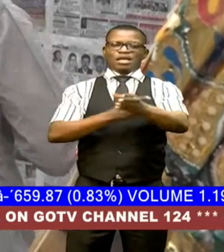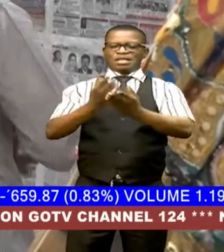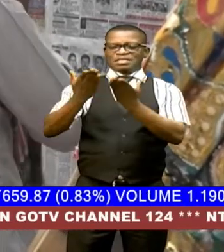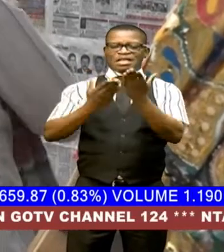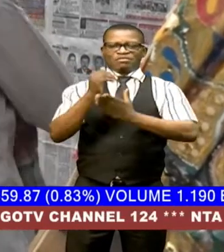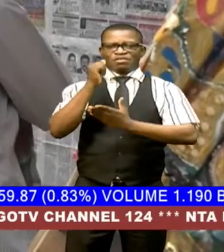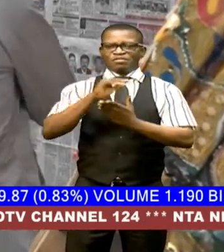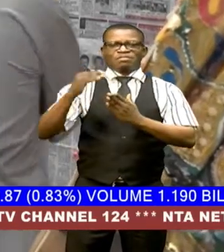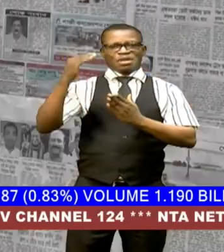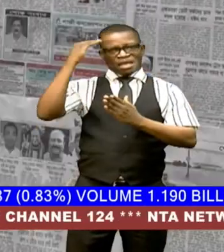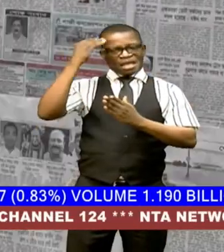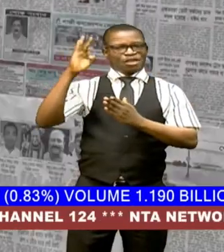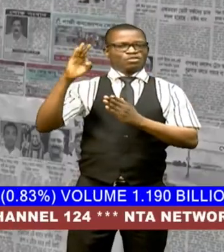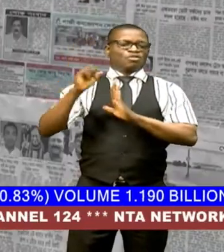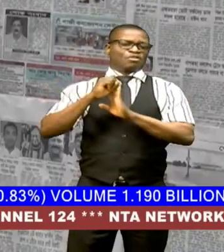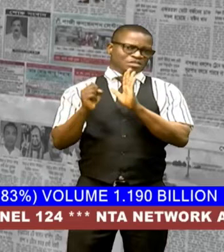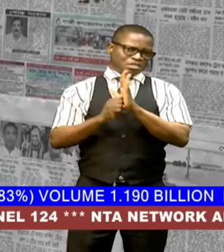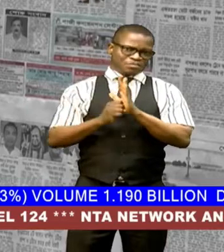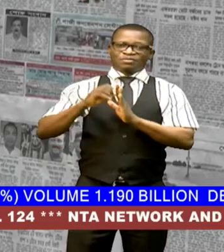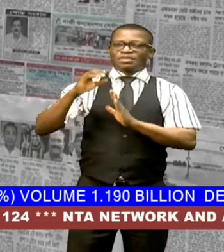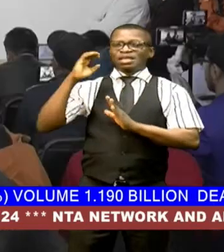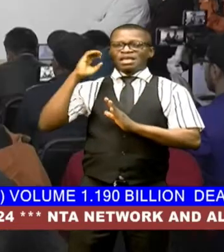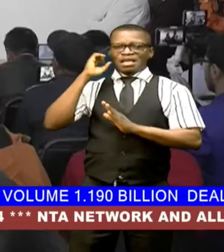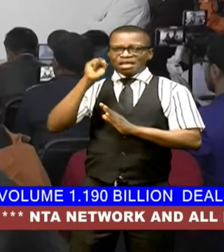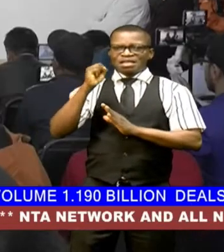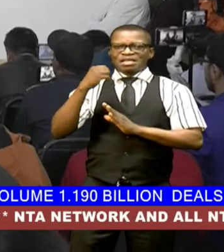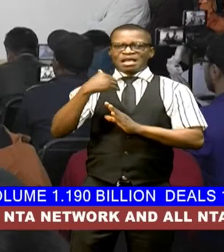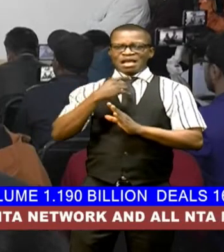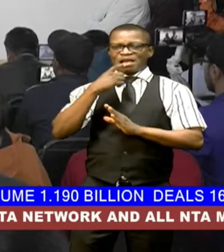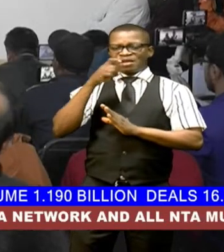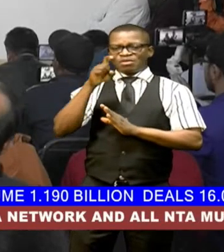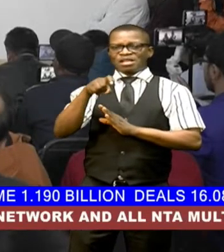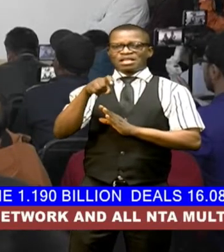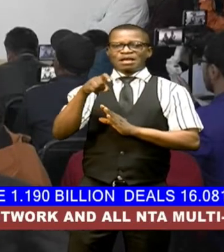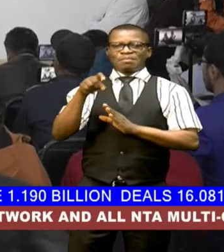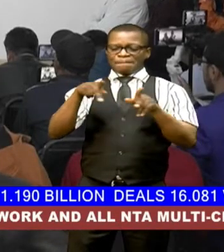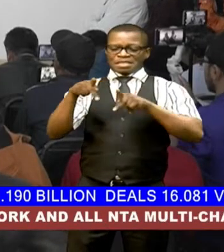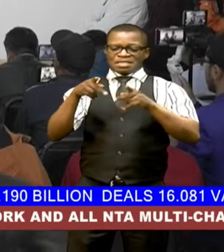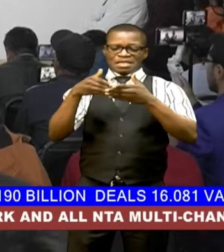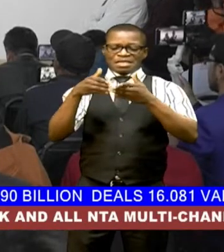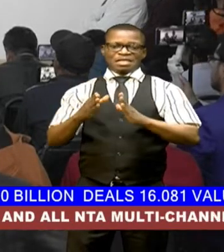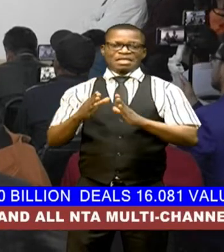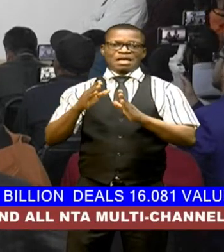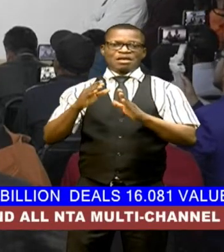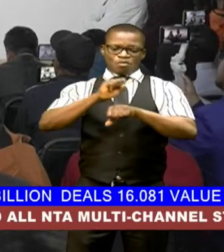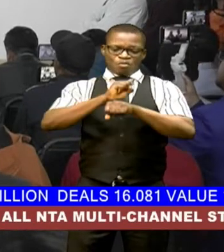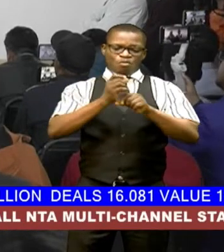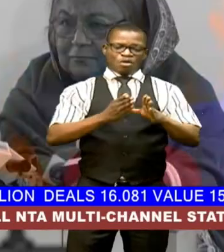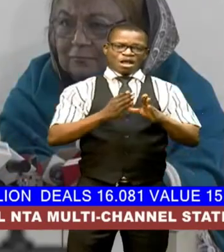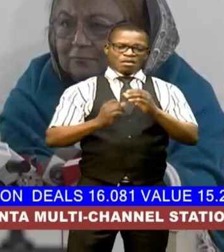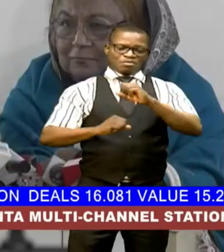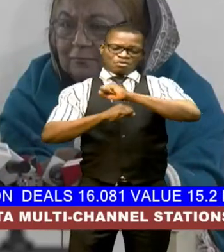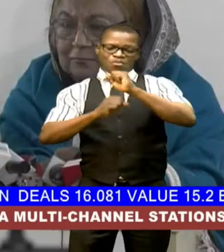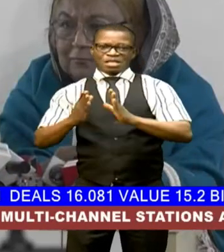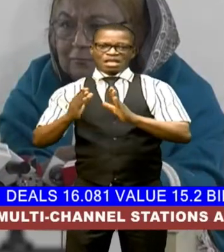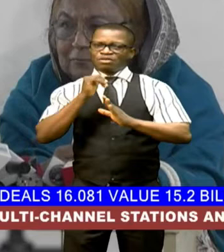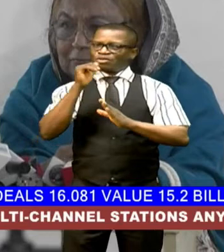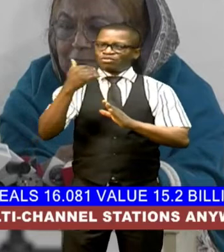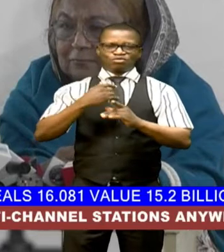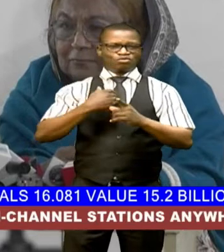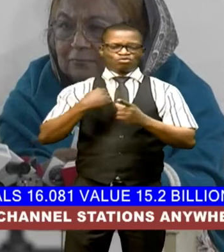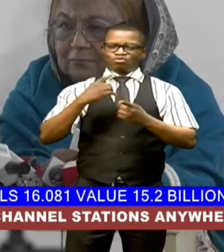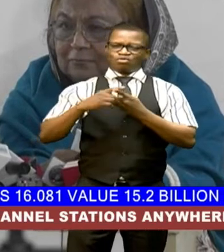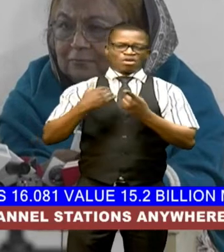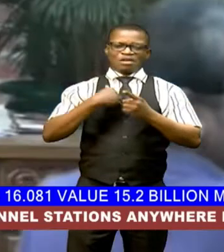state the awami league chief has seen has instructed her party leaders workers and supporters not to hold any victory